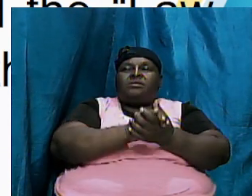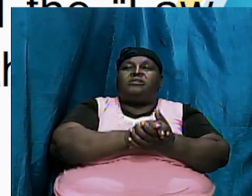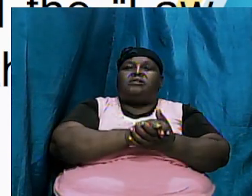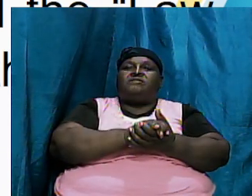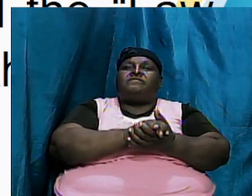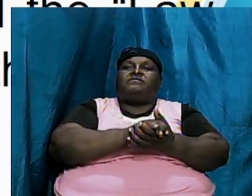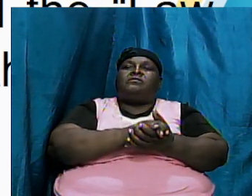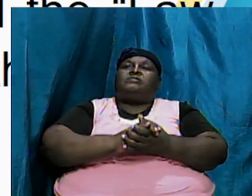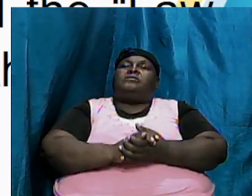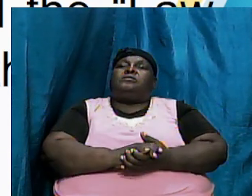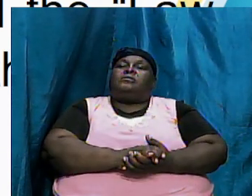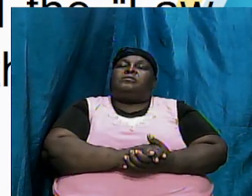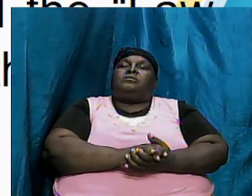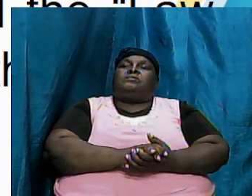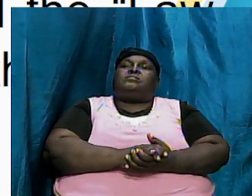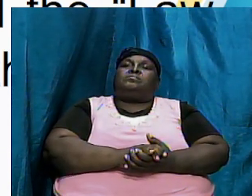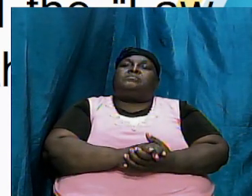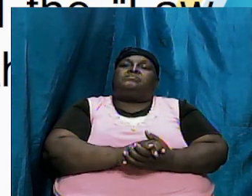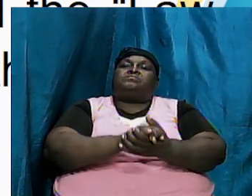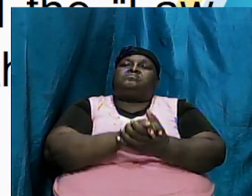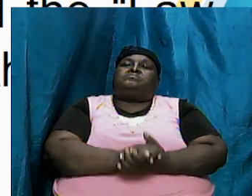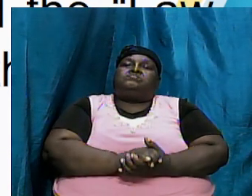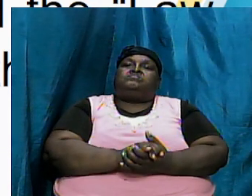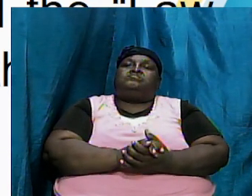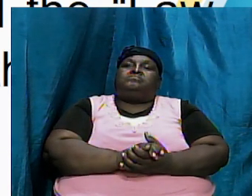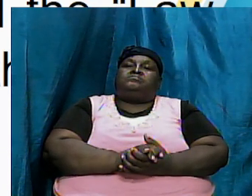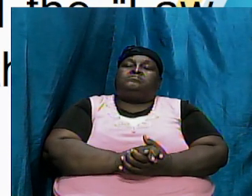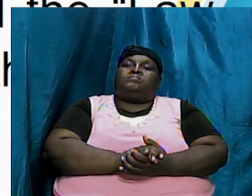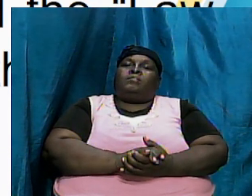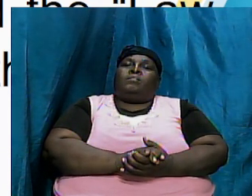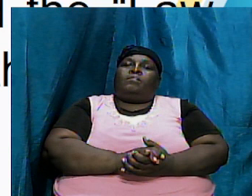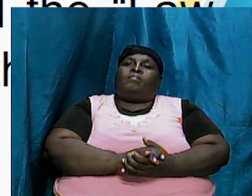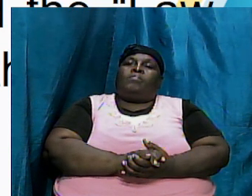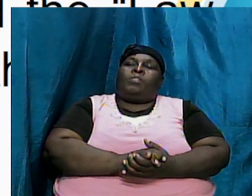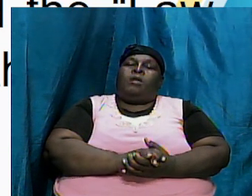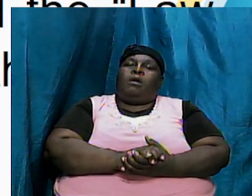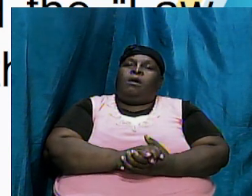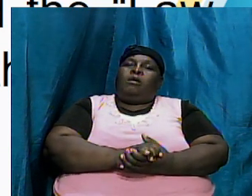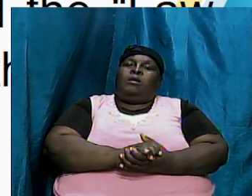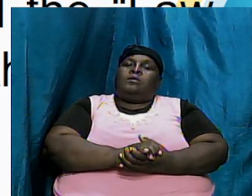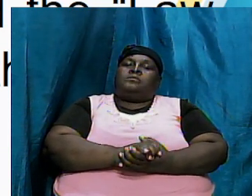and I'm going to as we go further because I started and kind of gave us a little